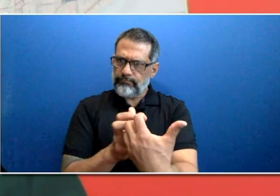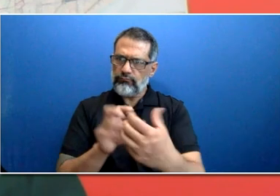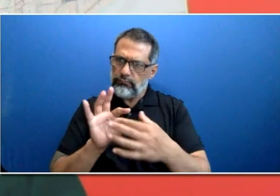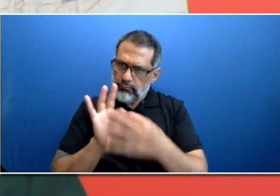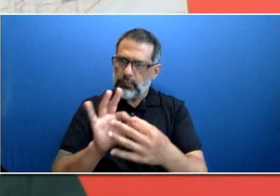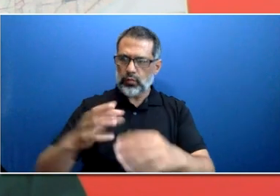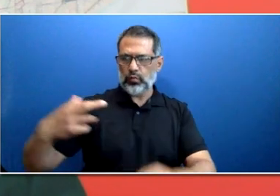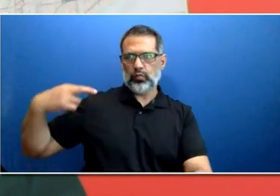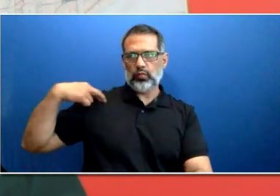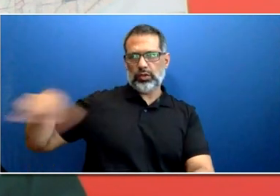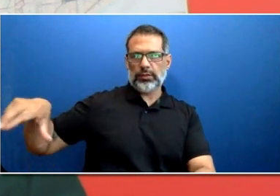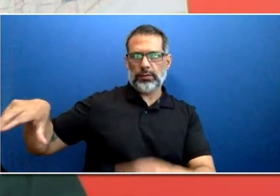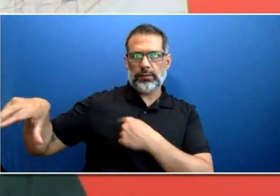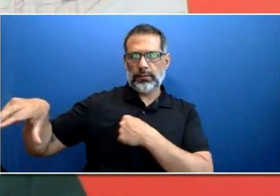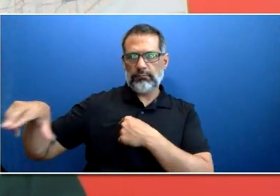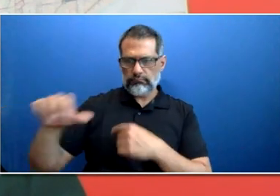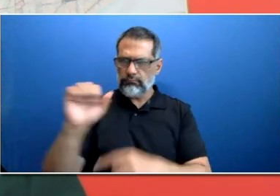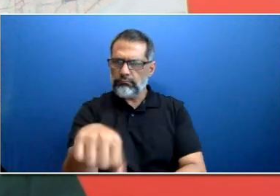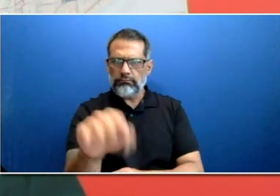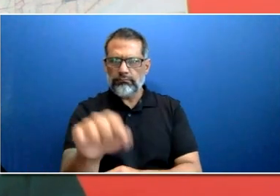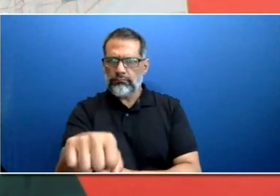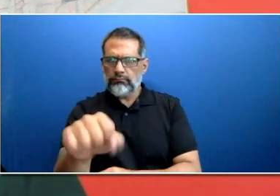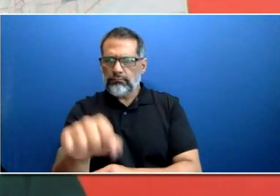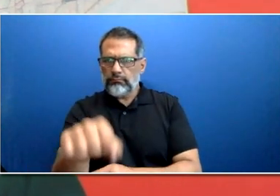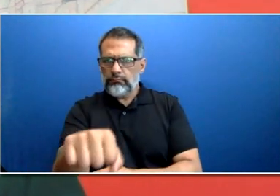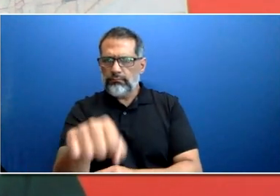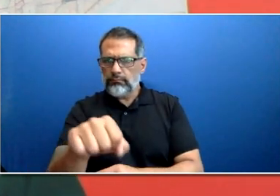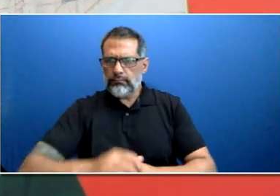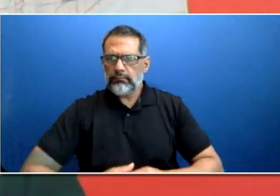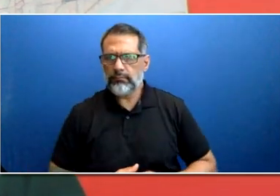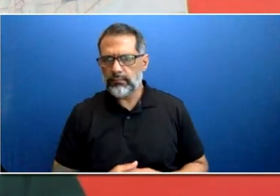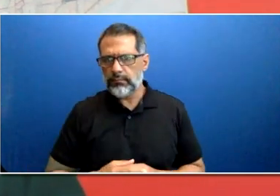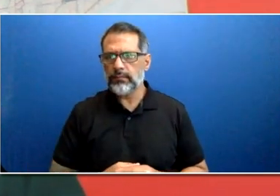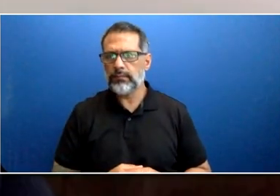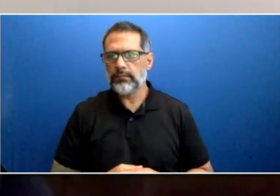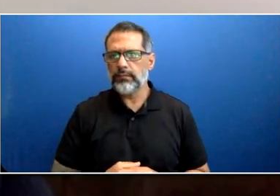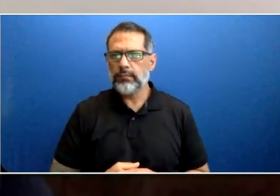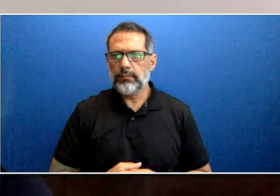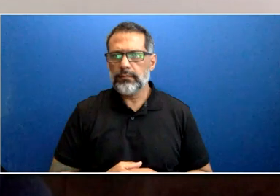So, here's a good one. What are the job benefits? Andrea, over to you.